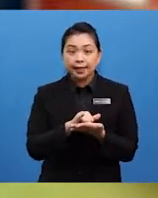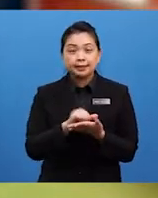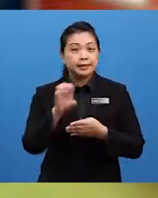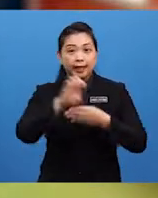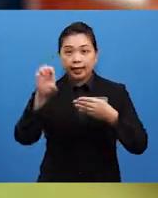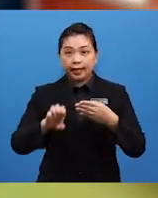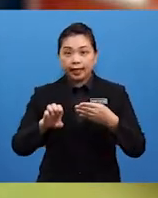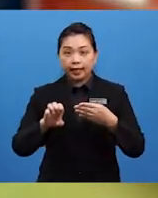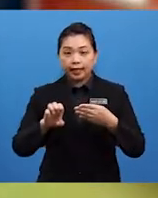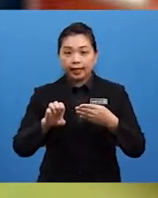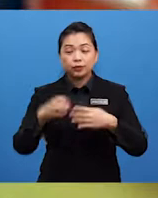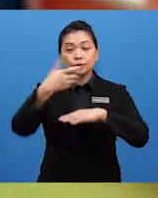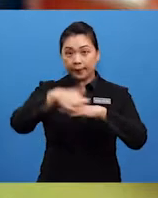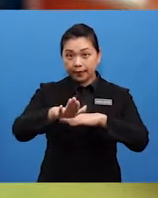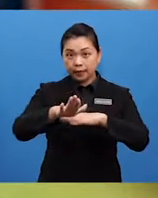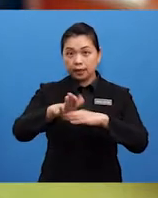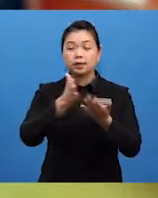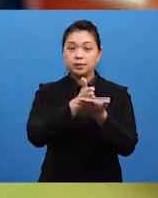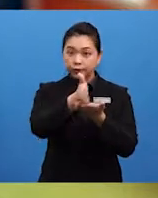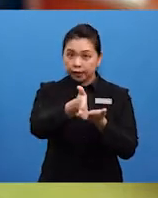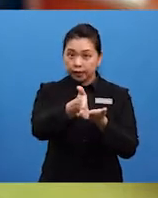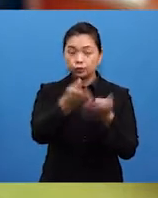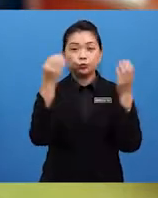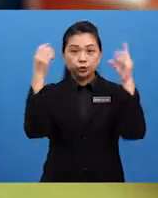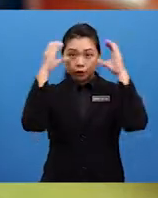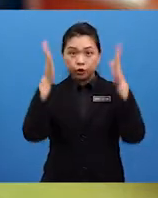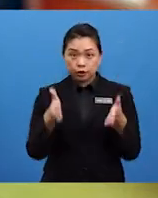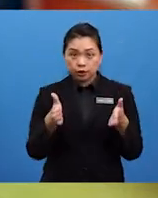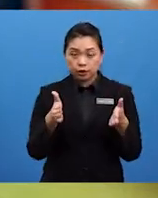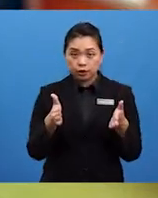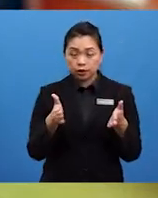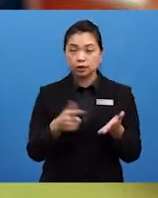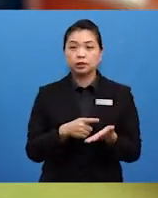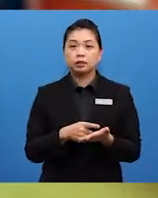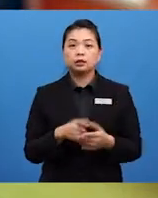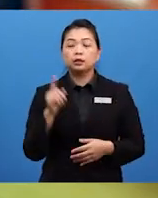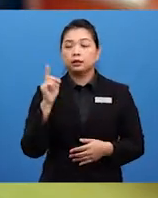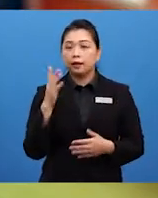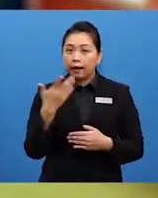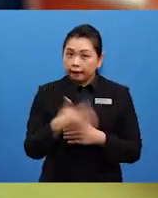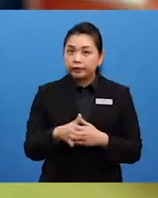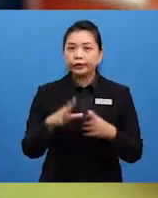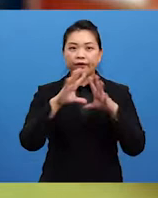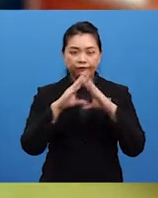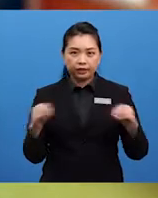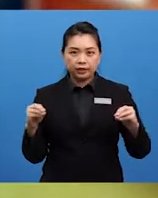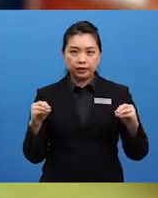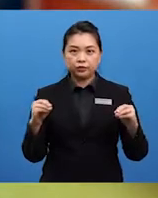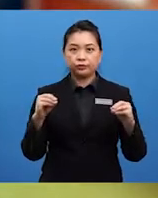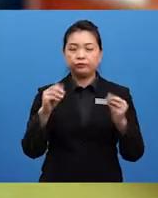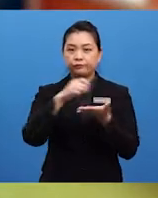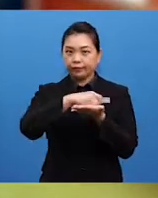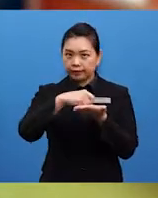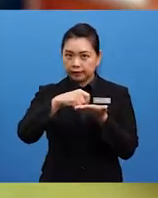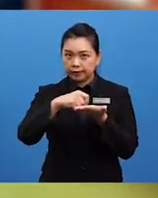Is that the end? Do we submit our story straight away to our teacher? Once you have finished